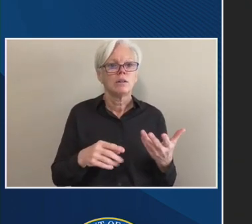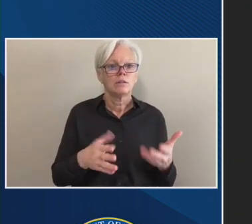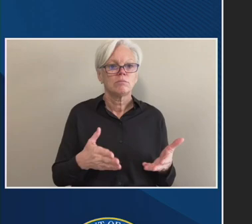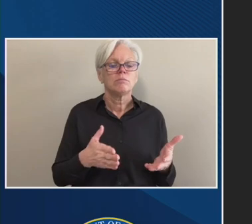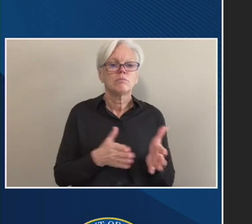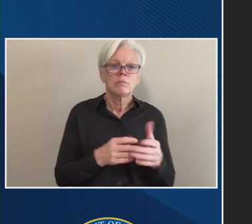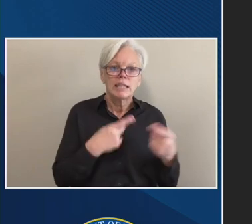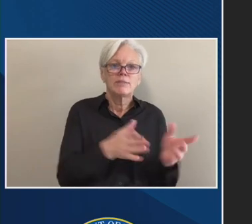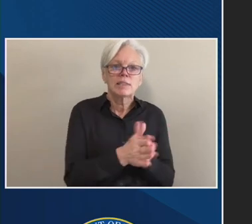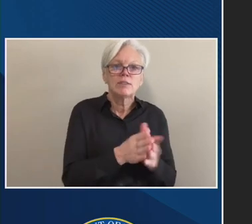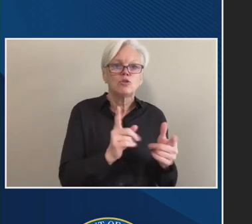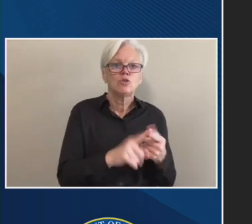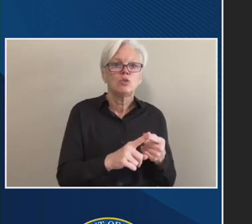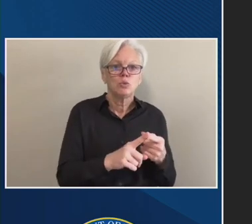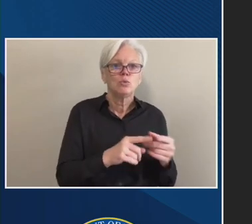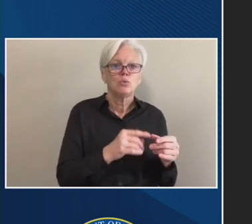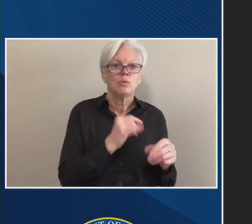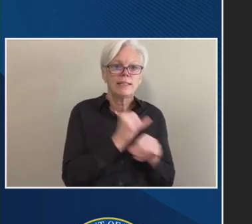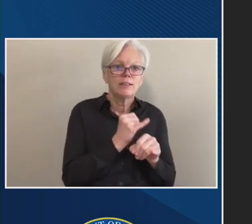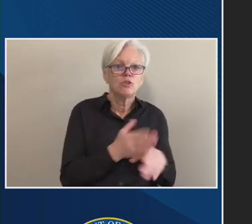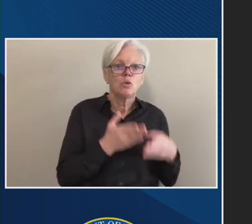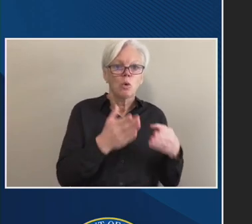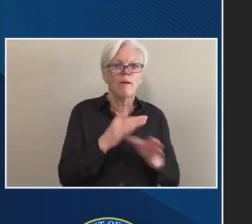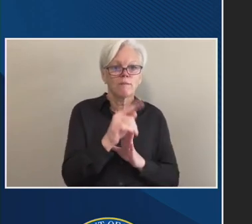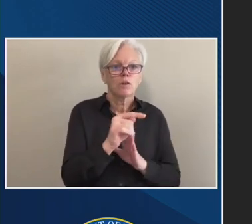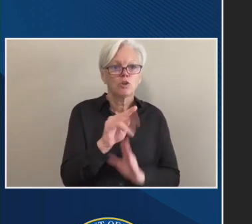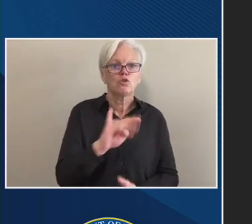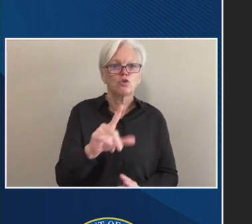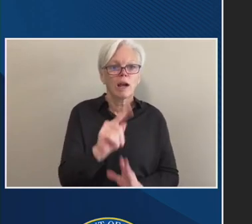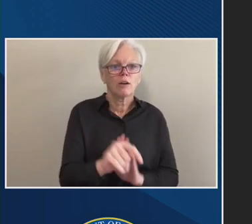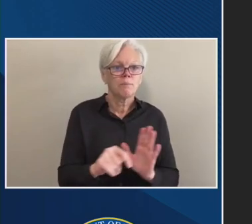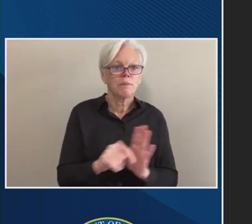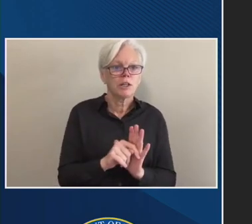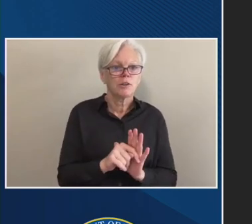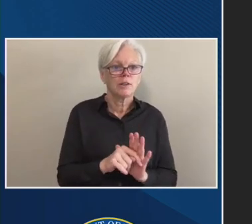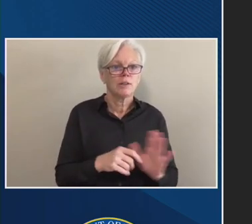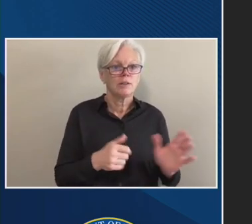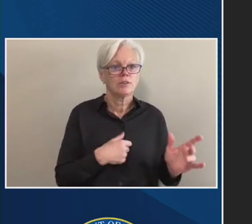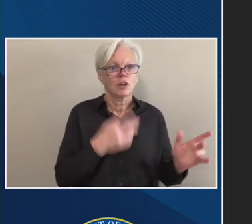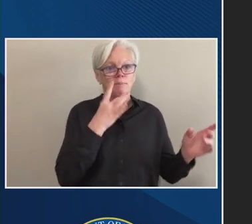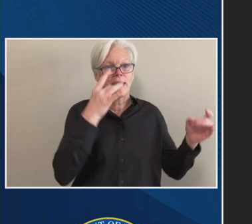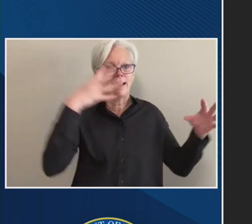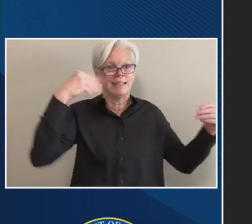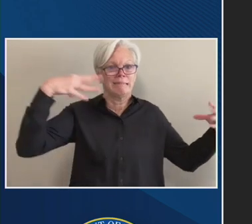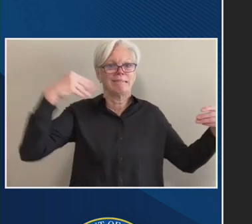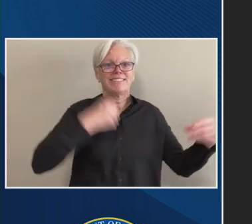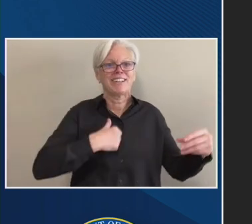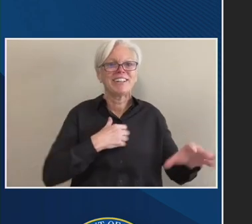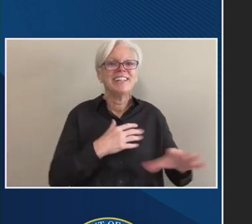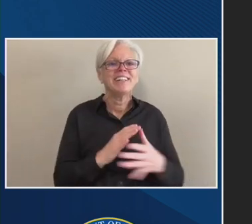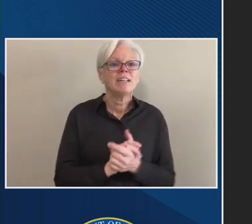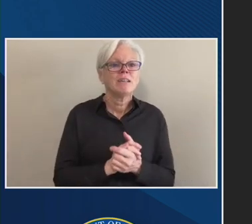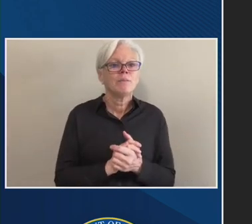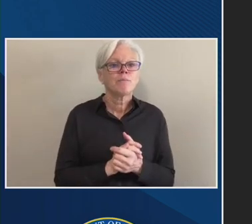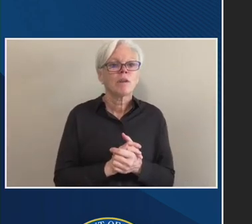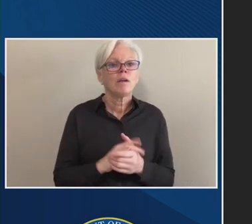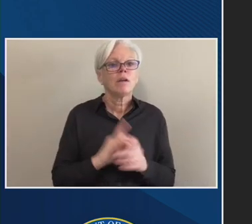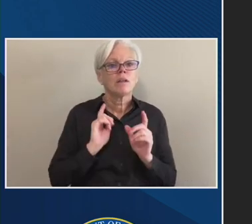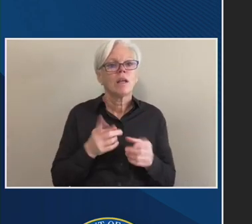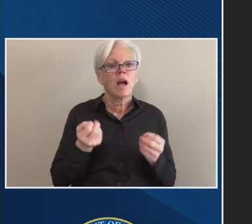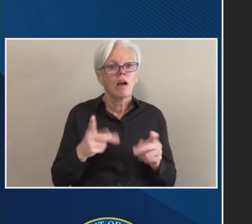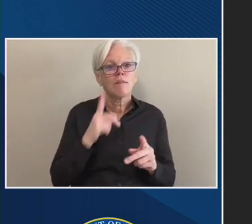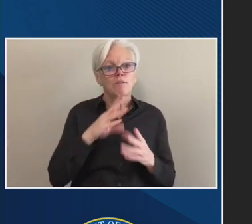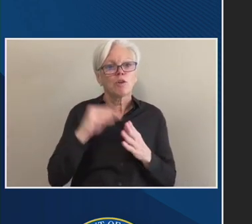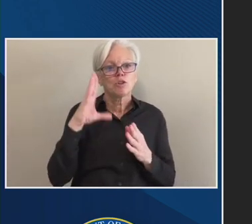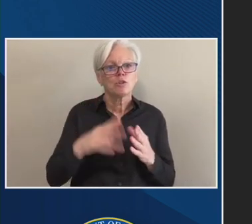trial periods or periods, um, when you guys, I'm sorry about my lights, um, uh, an opportunity for students to